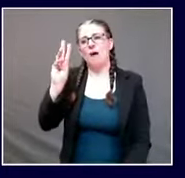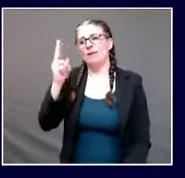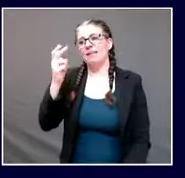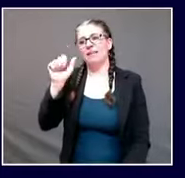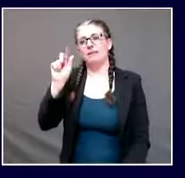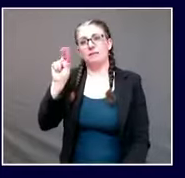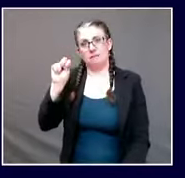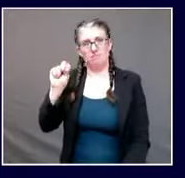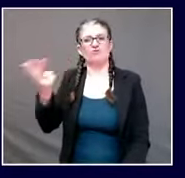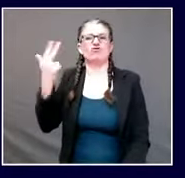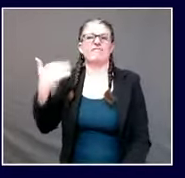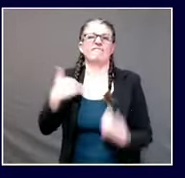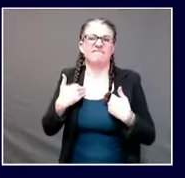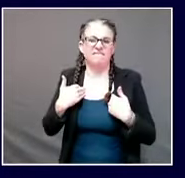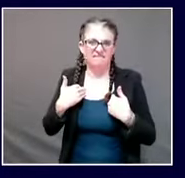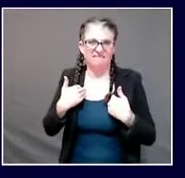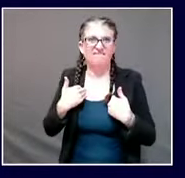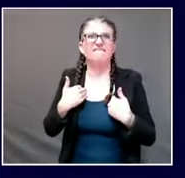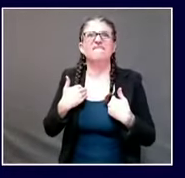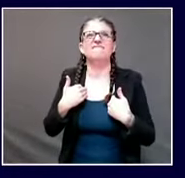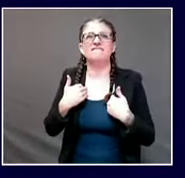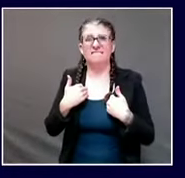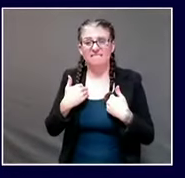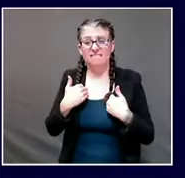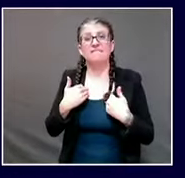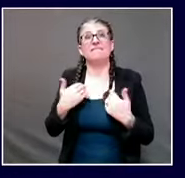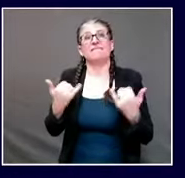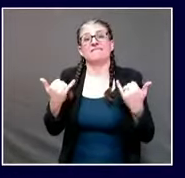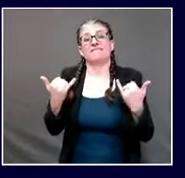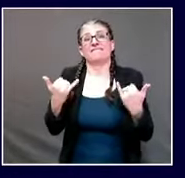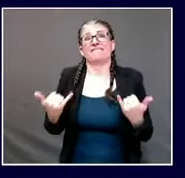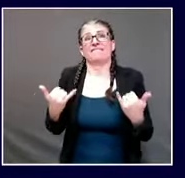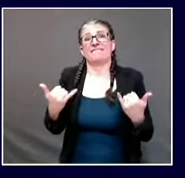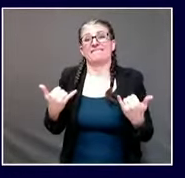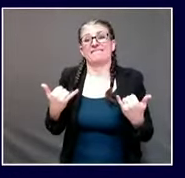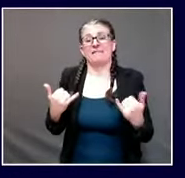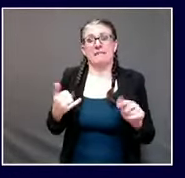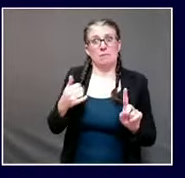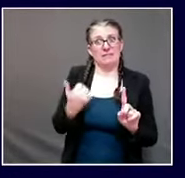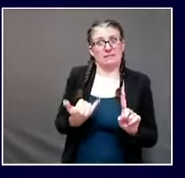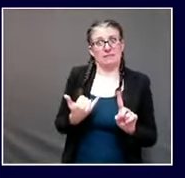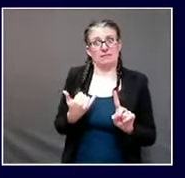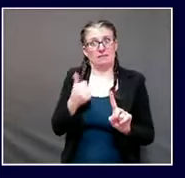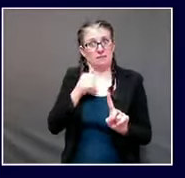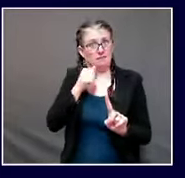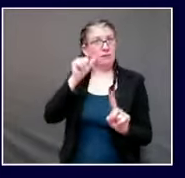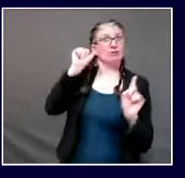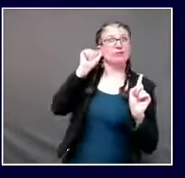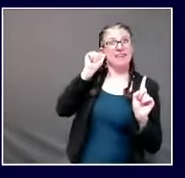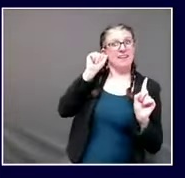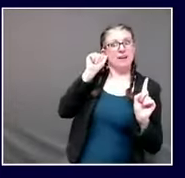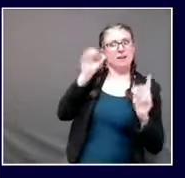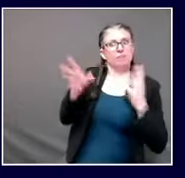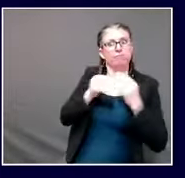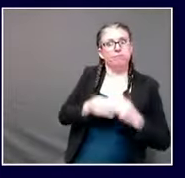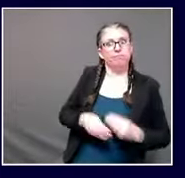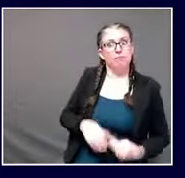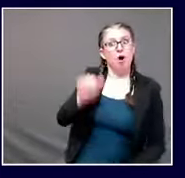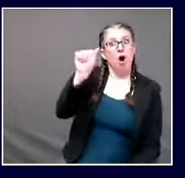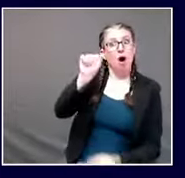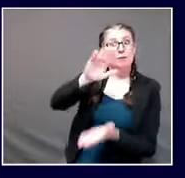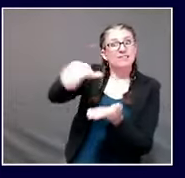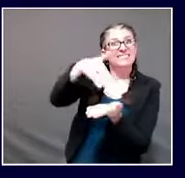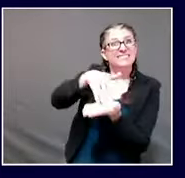at schools. Yesterday, we opened an investigation at Auburn Middle School with three cases, at Brewer High